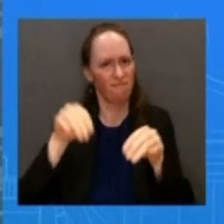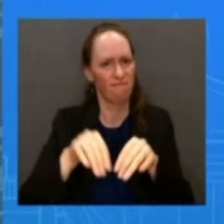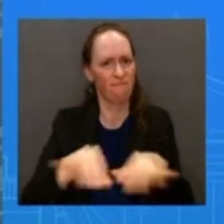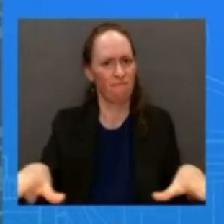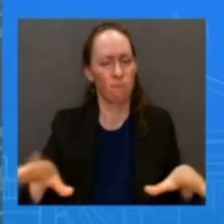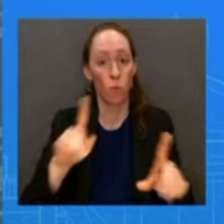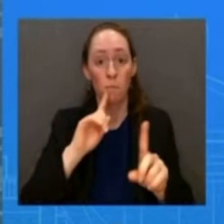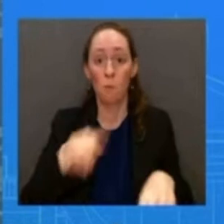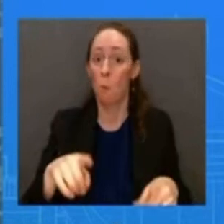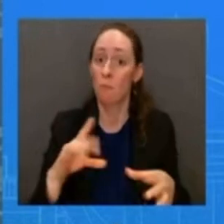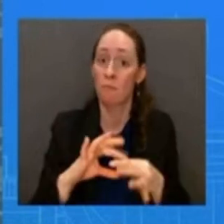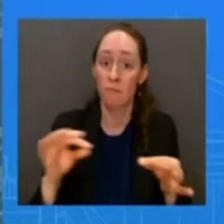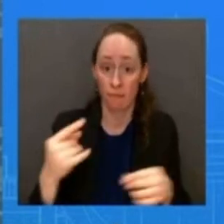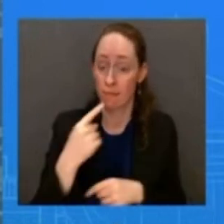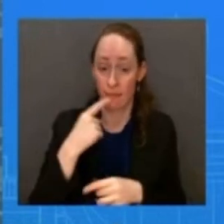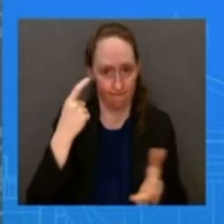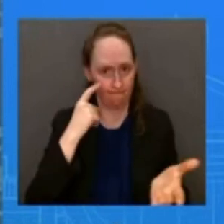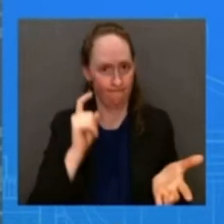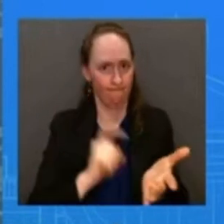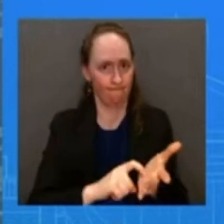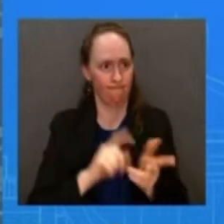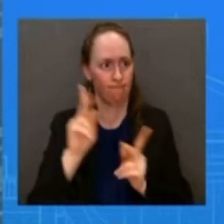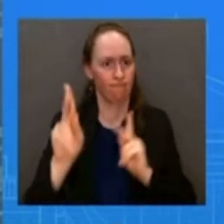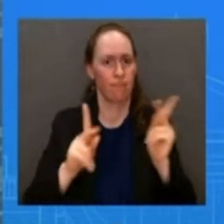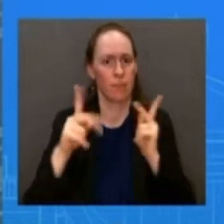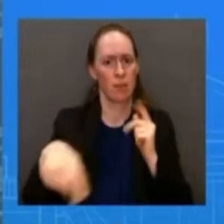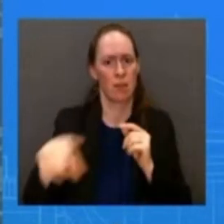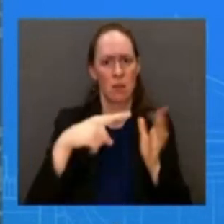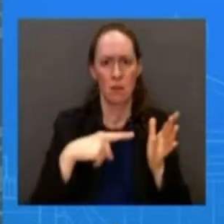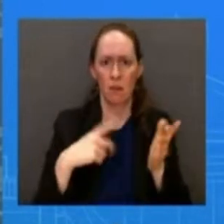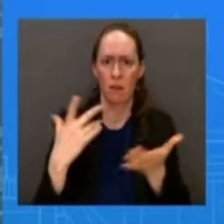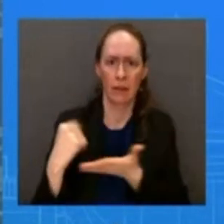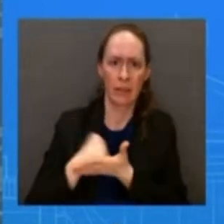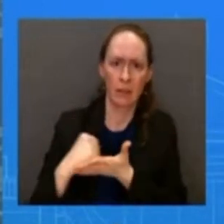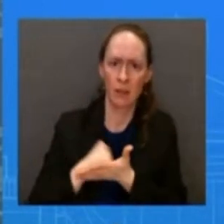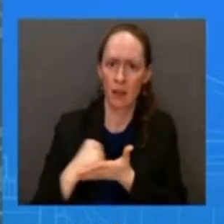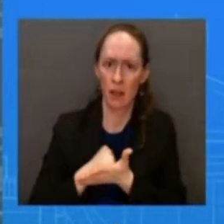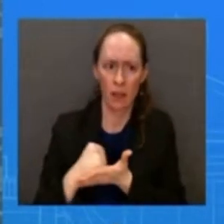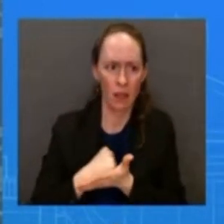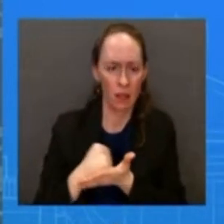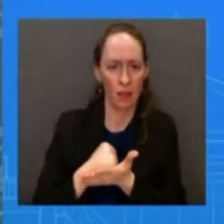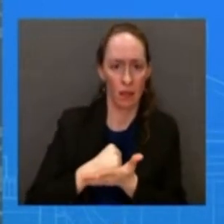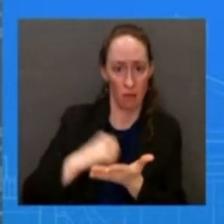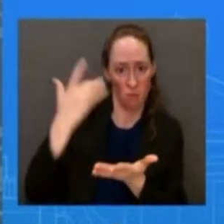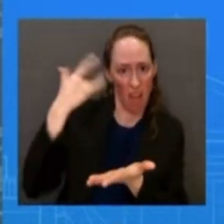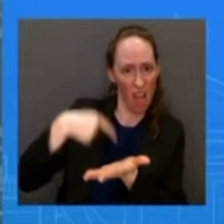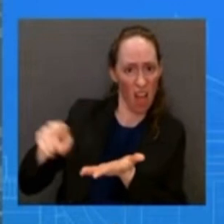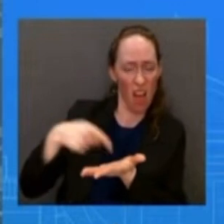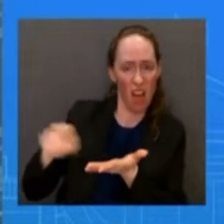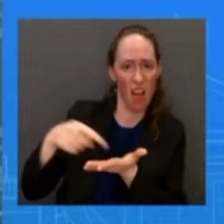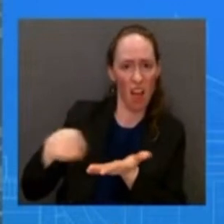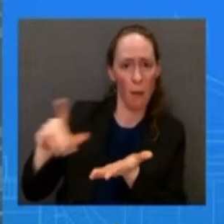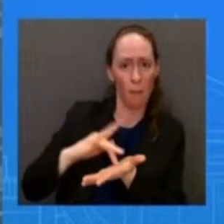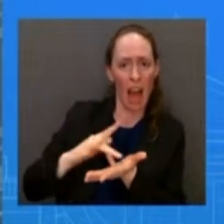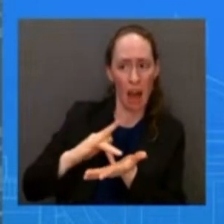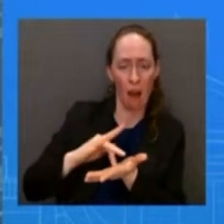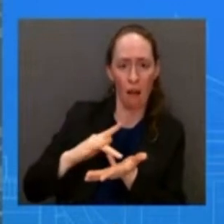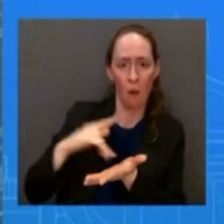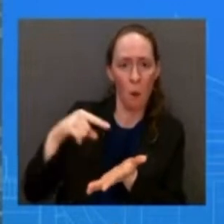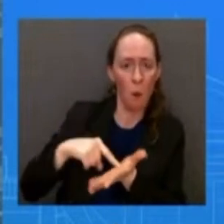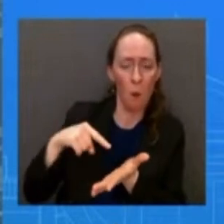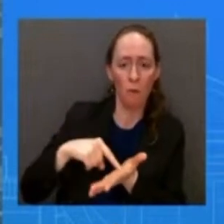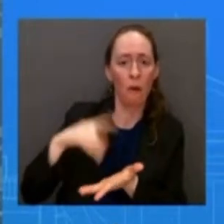on their credit card reports fell by 8.2 million dollar million from the first quarter of 2020